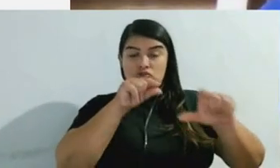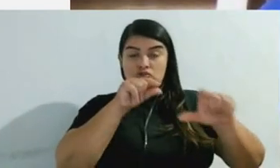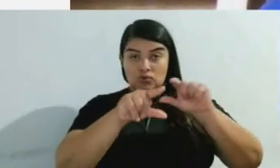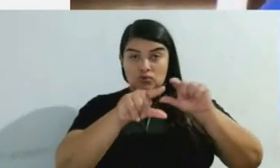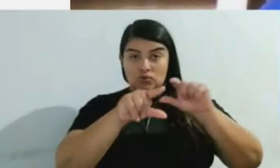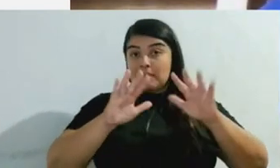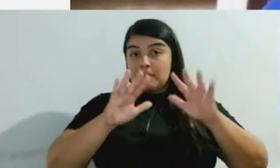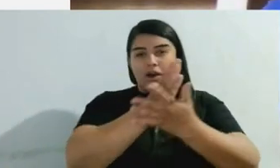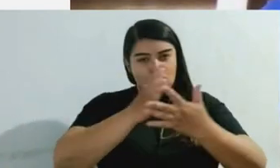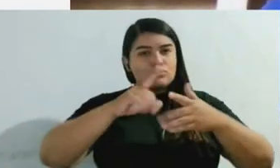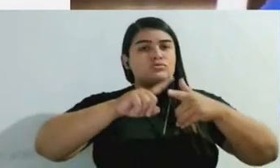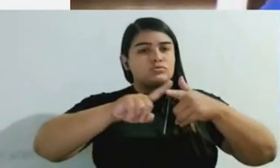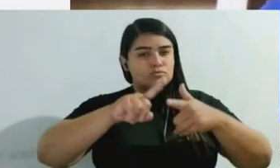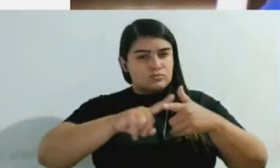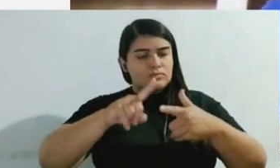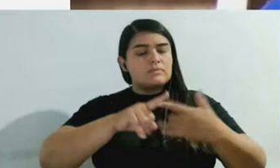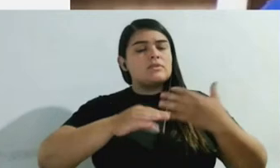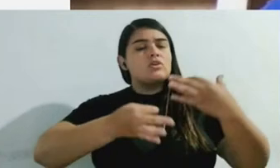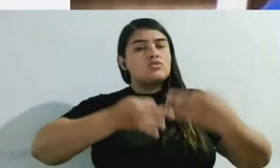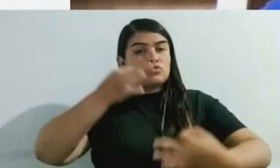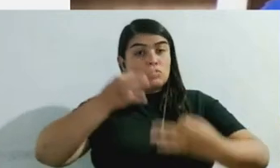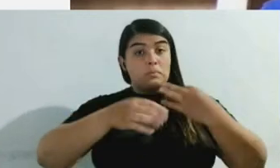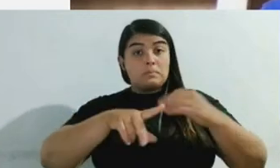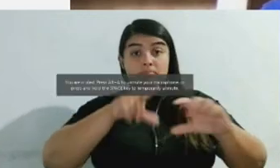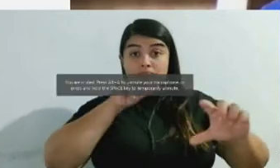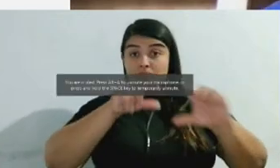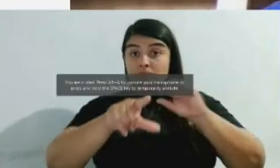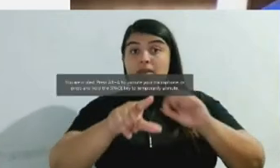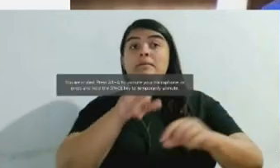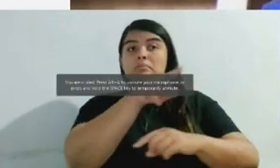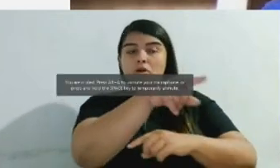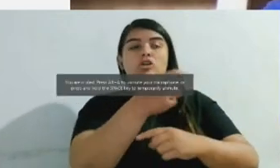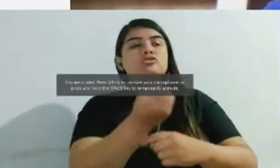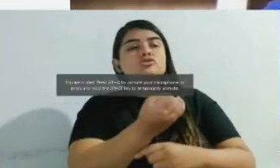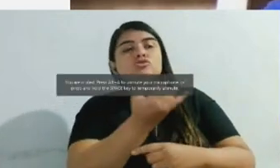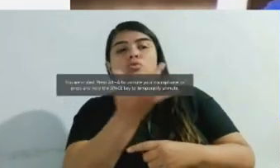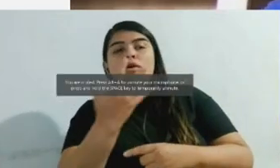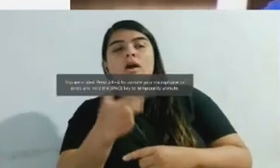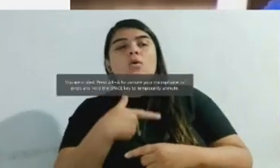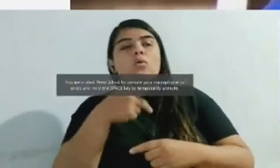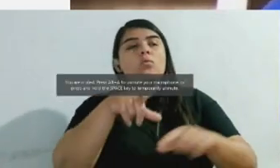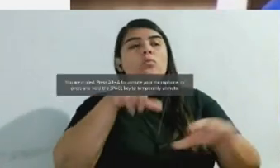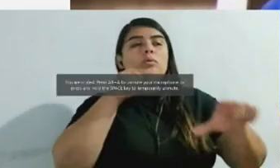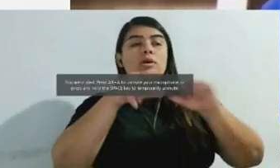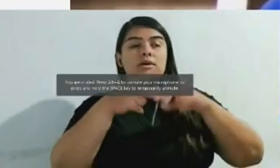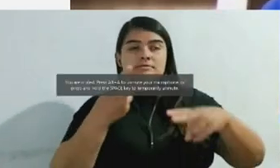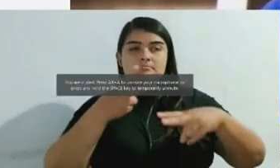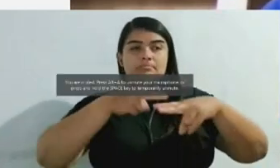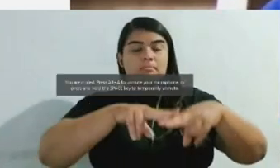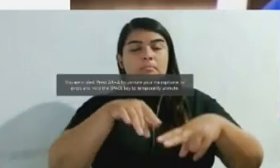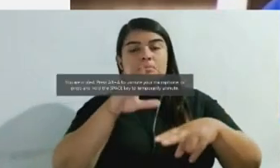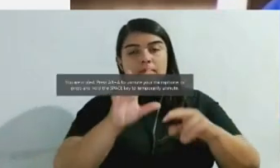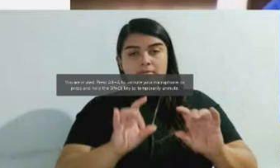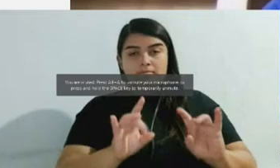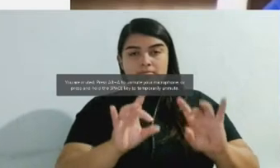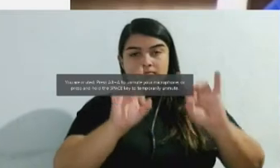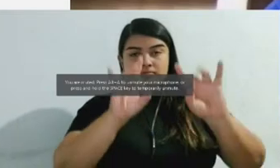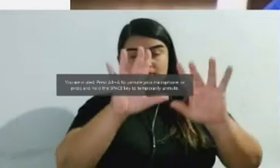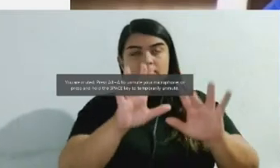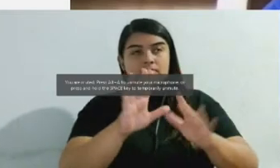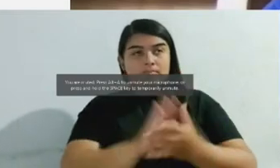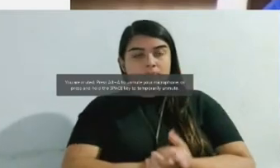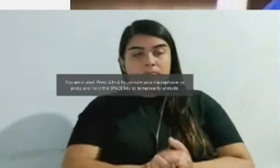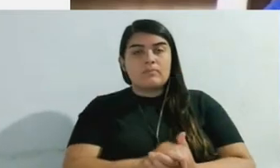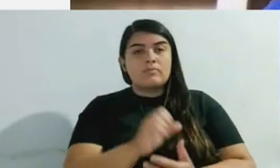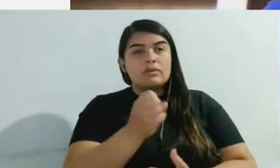specific penalties. And there were two examples at either end of the criminal spectrum. At the less severe end,